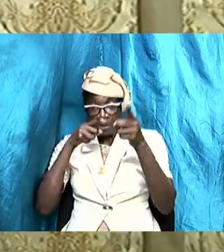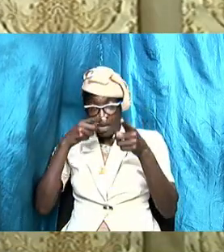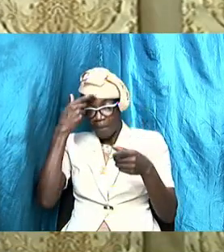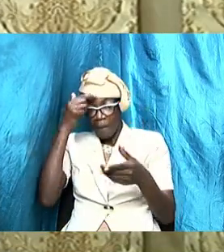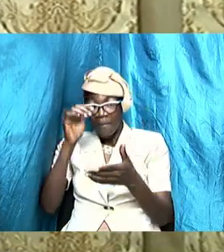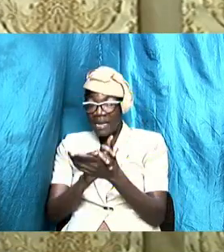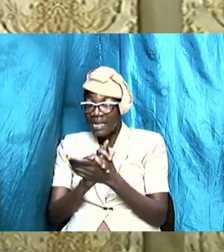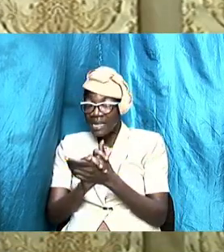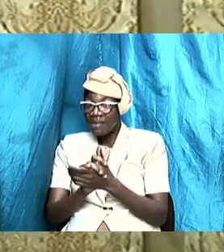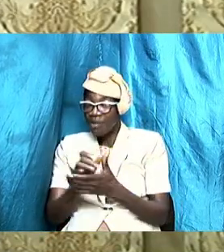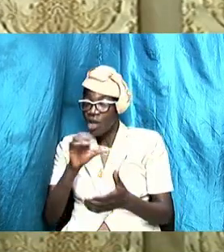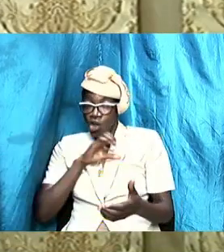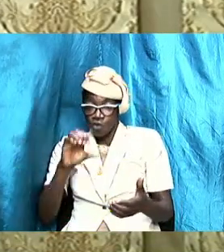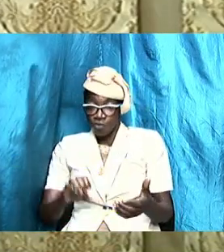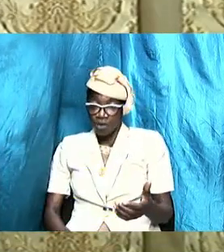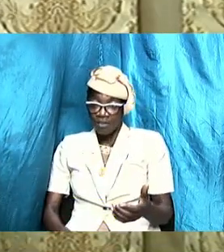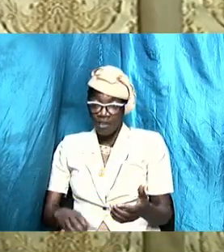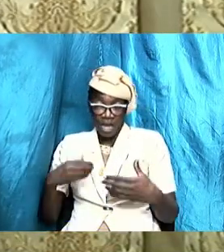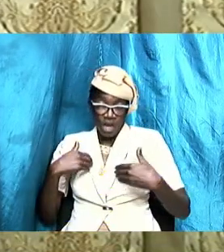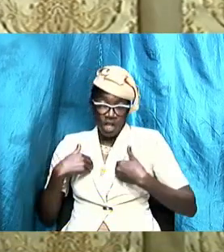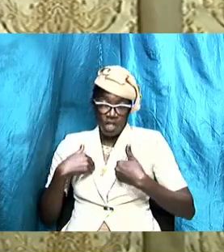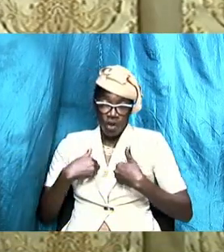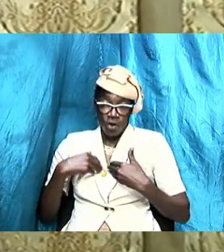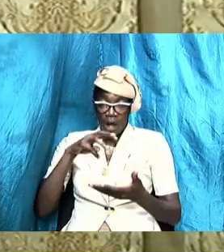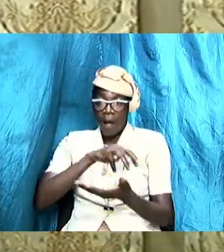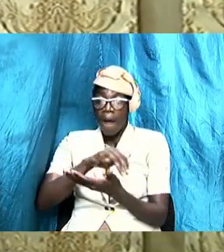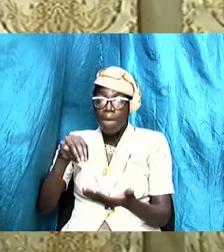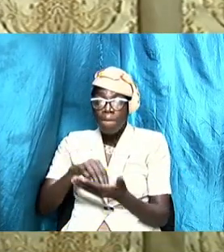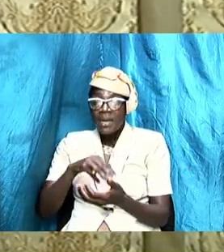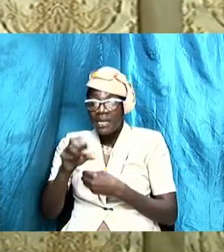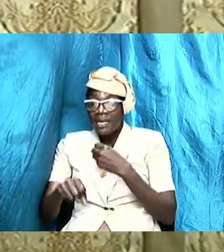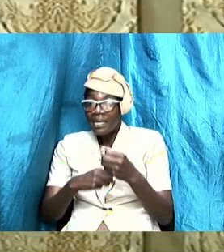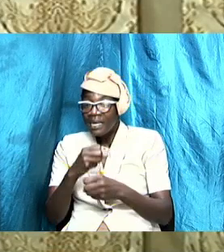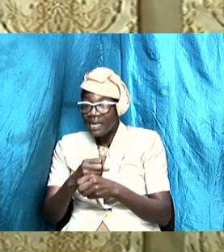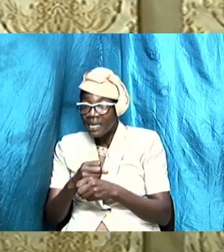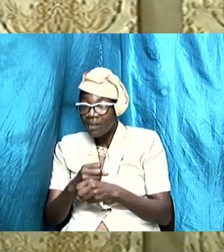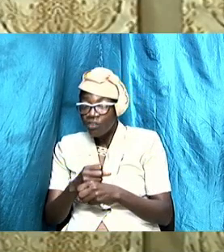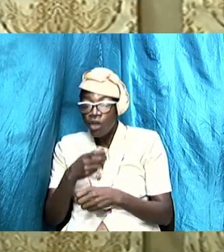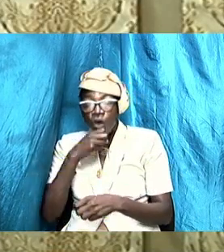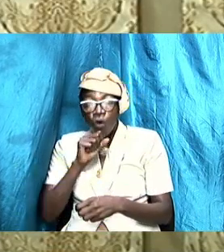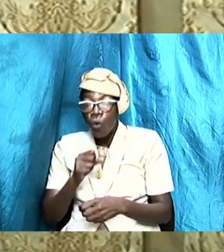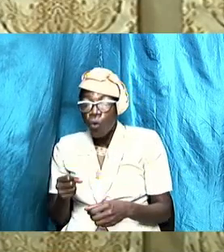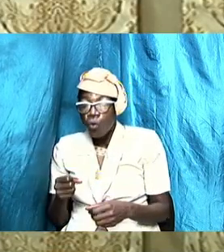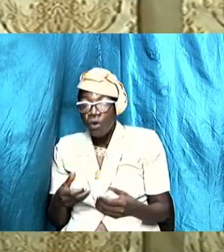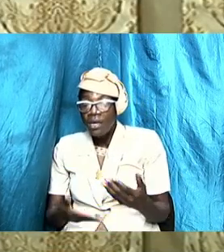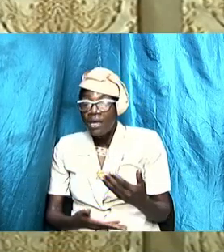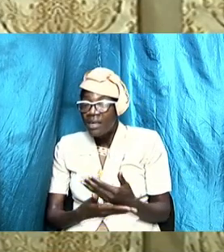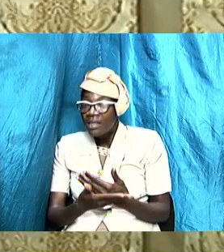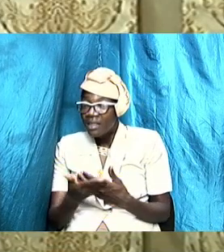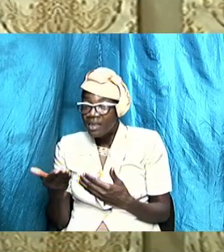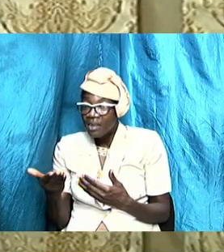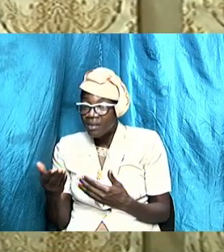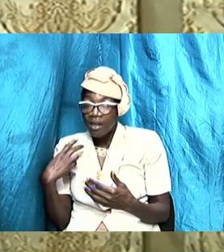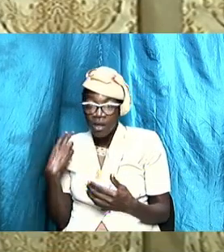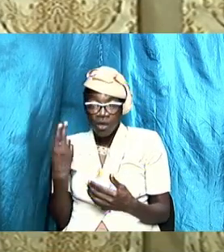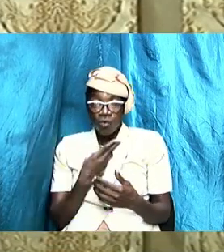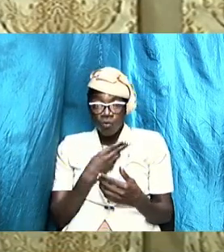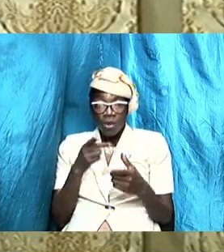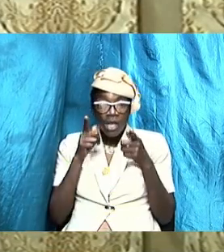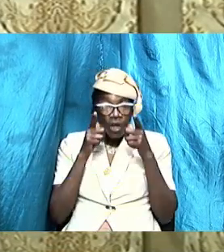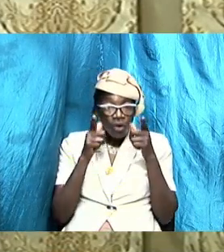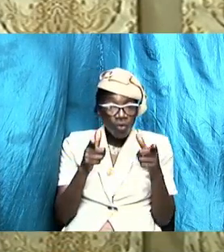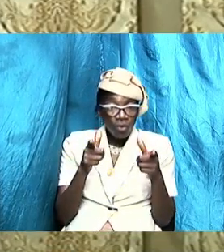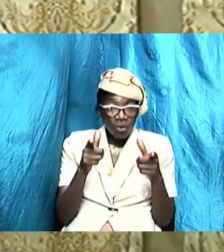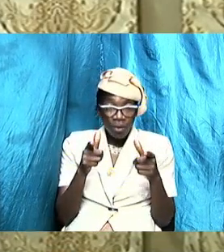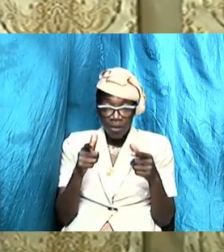Christians young people middle age those getting older there is a tendency to look and we have to watch this idea